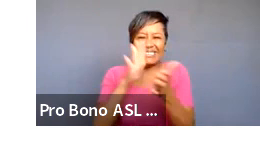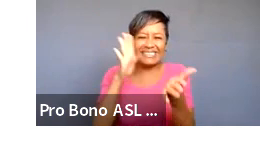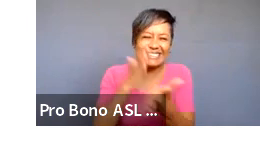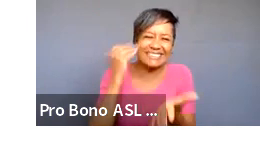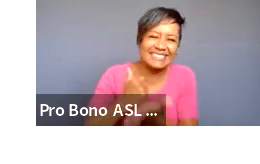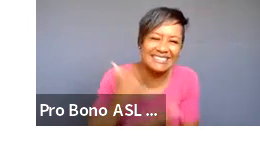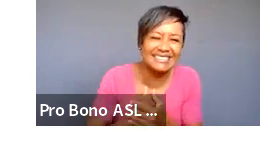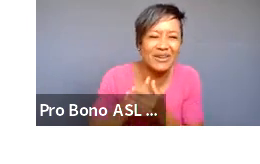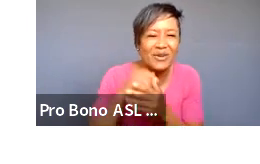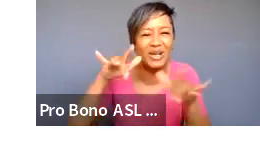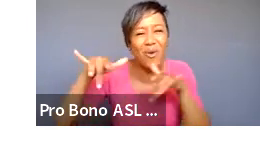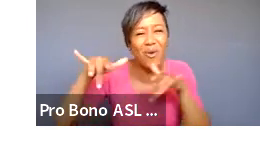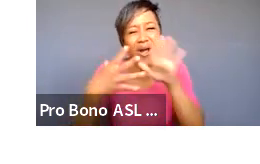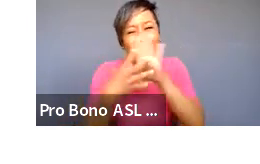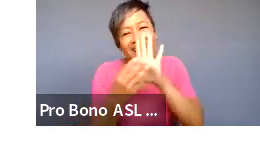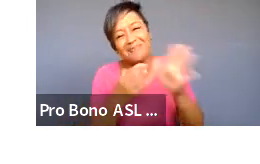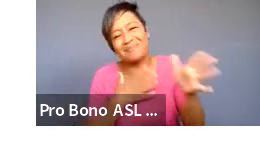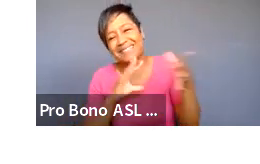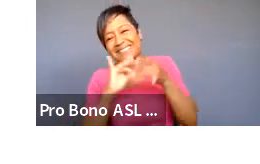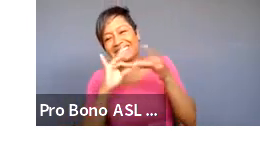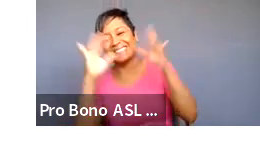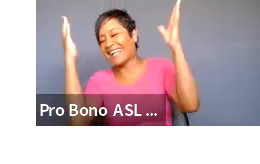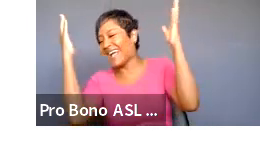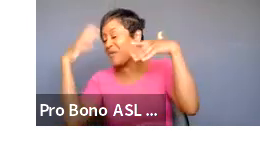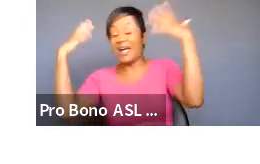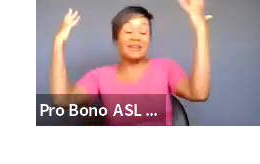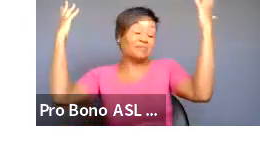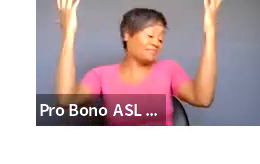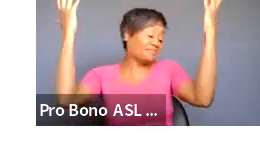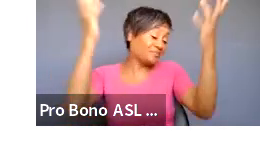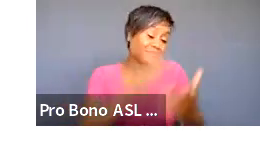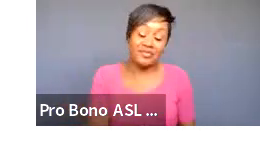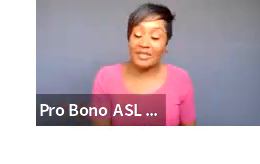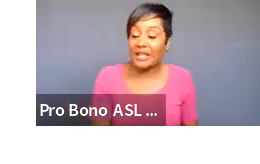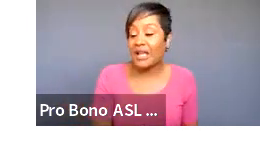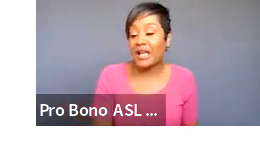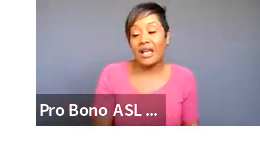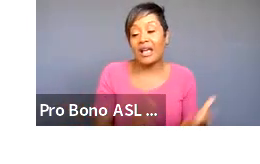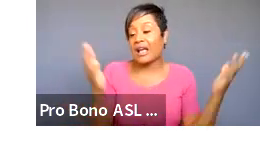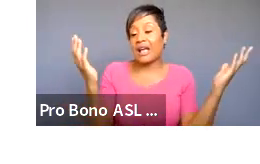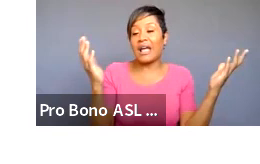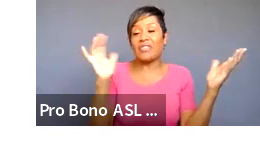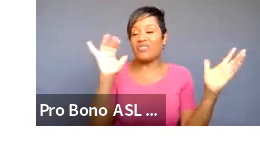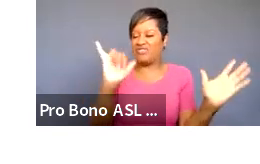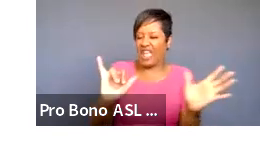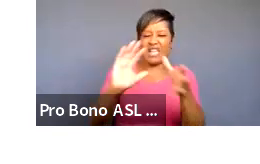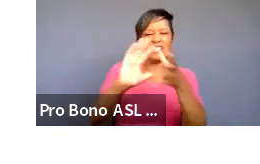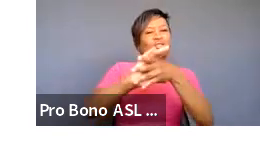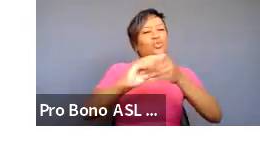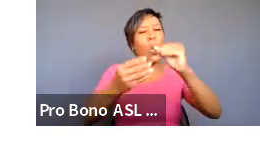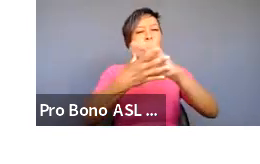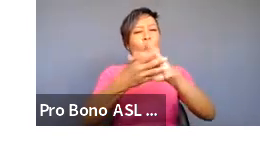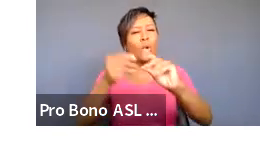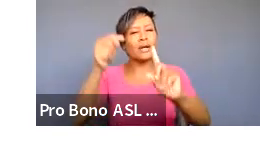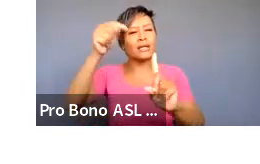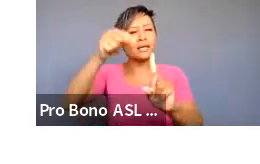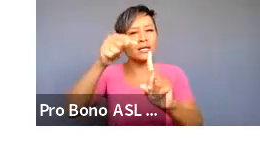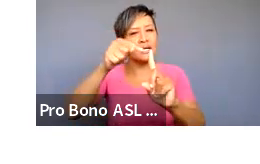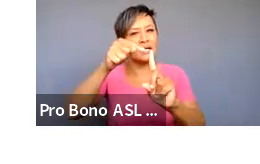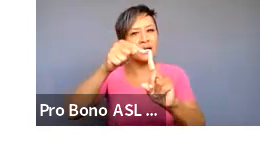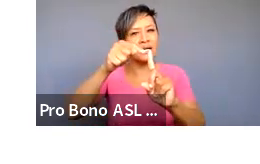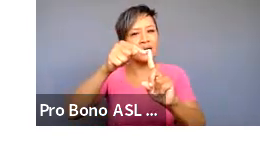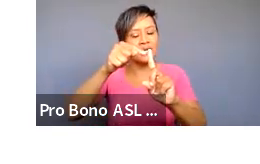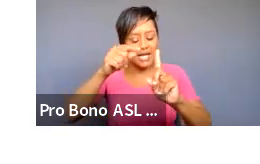um that's that nugget of a story we birth